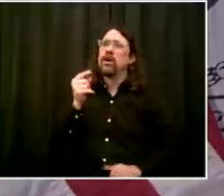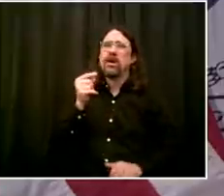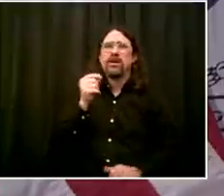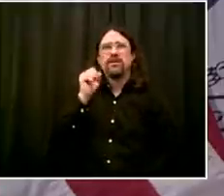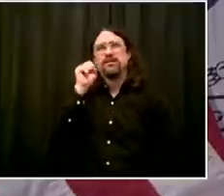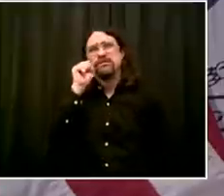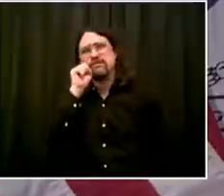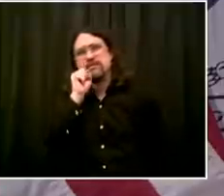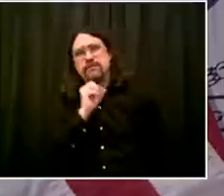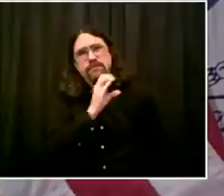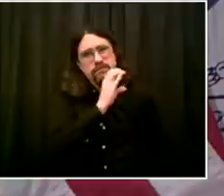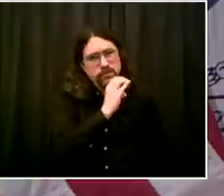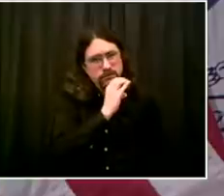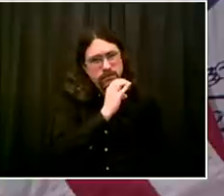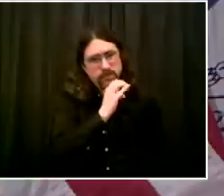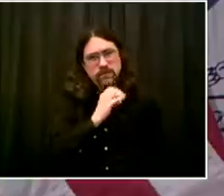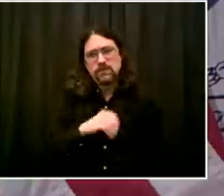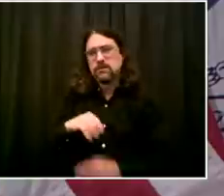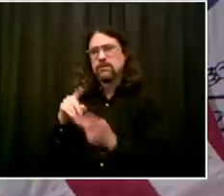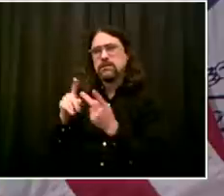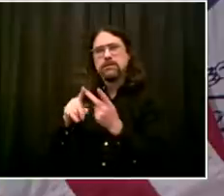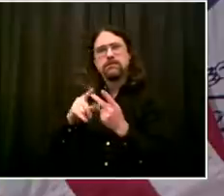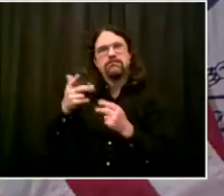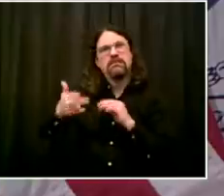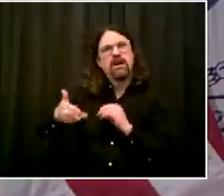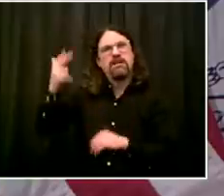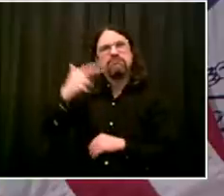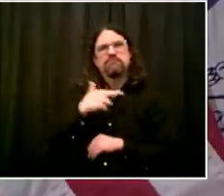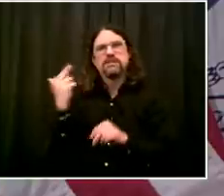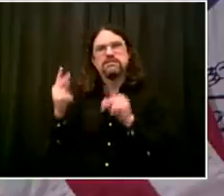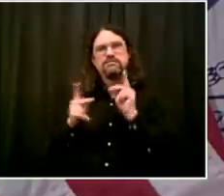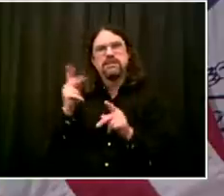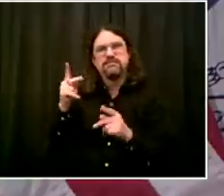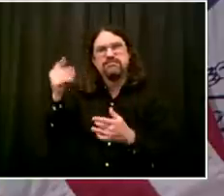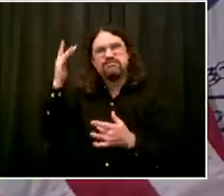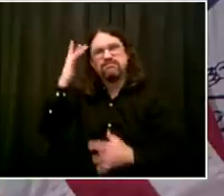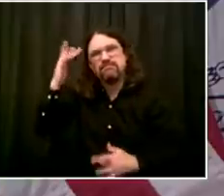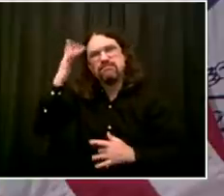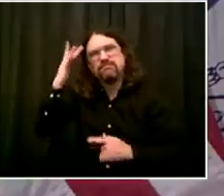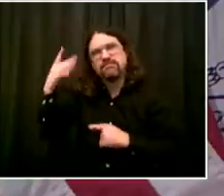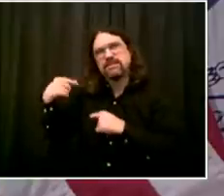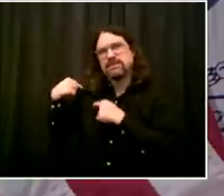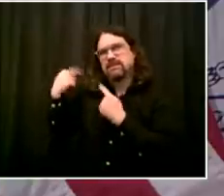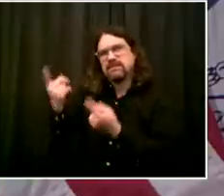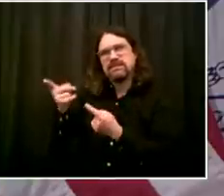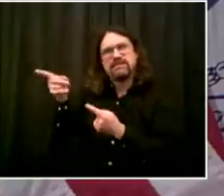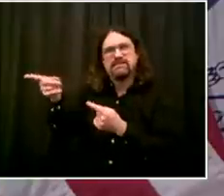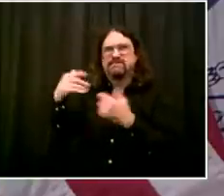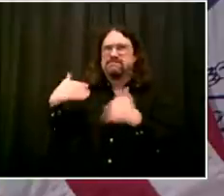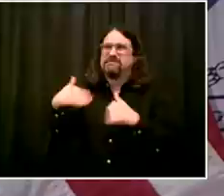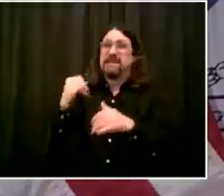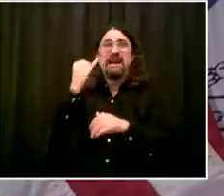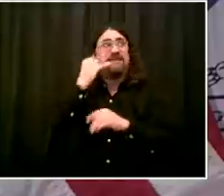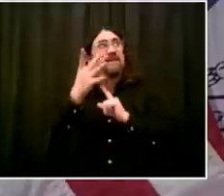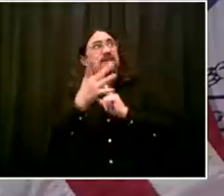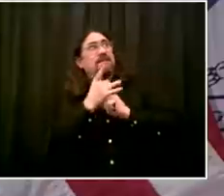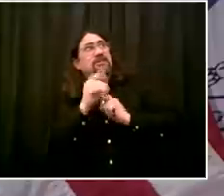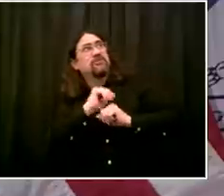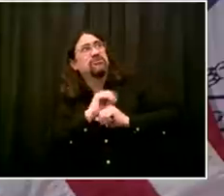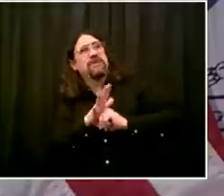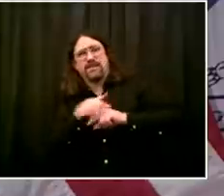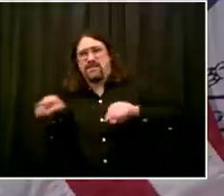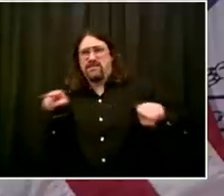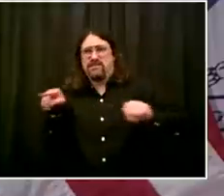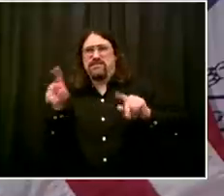we start into the next phase. Folks who are most vulnerable, we really have to have an intense sense of the precautions they